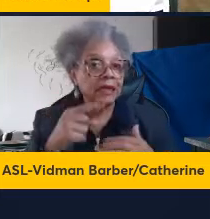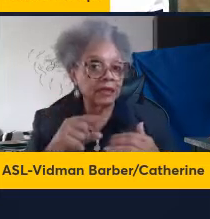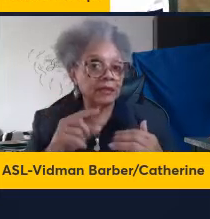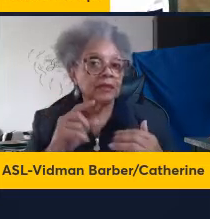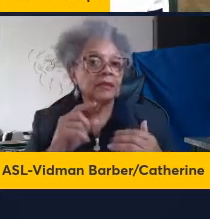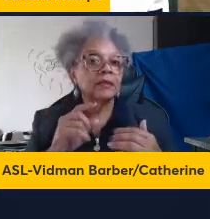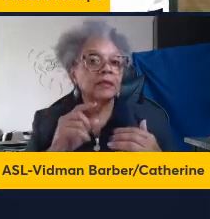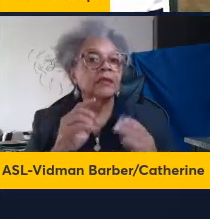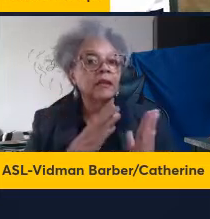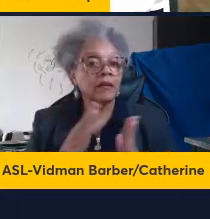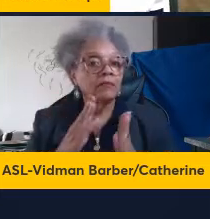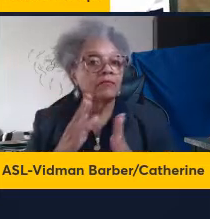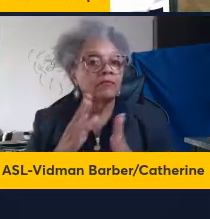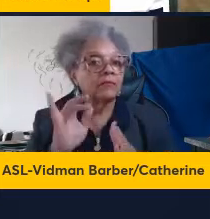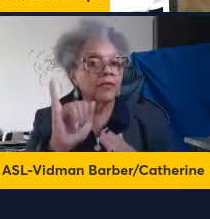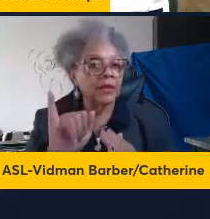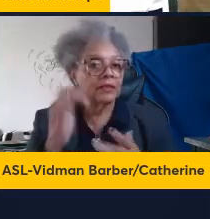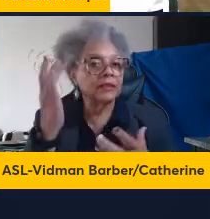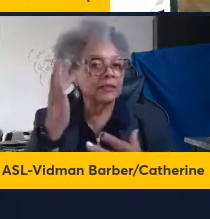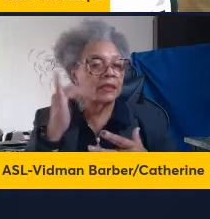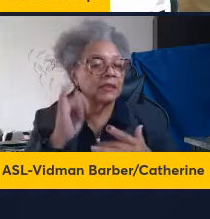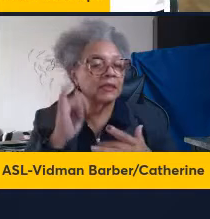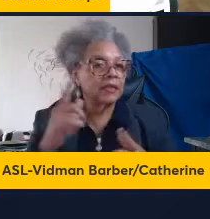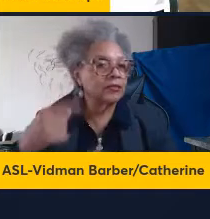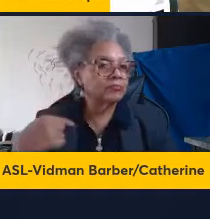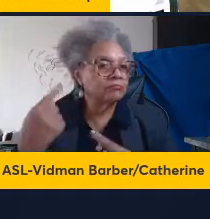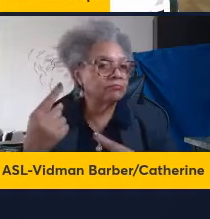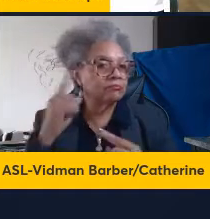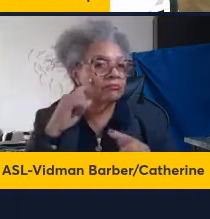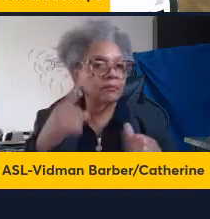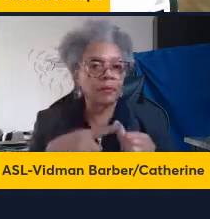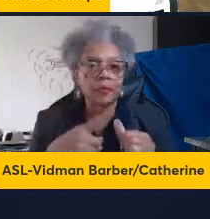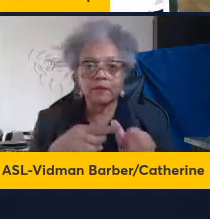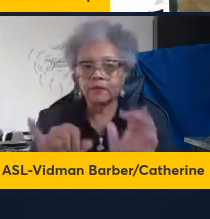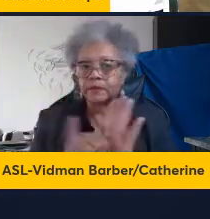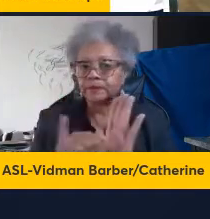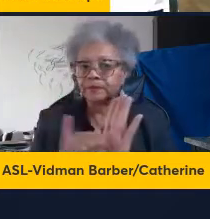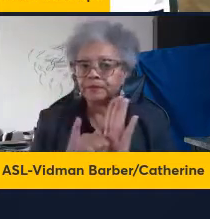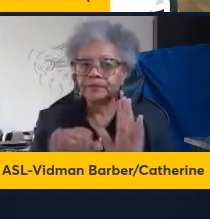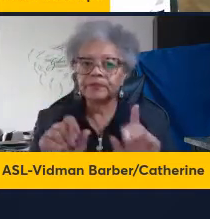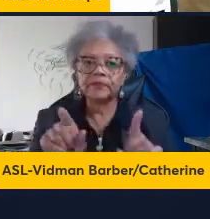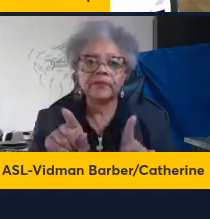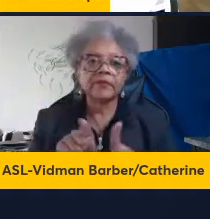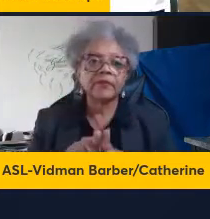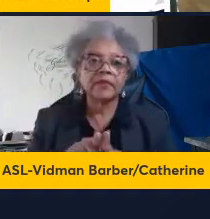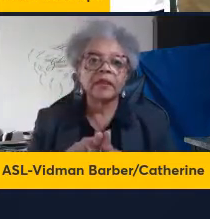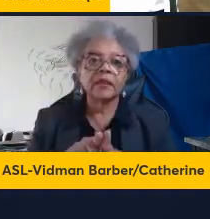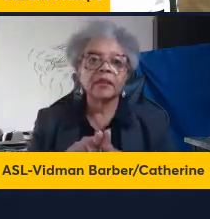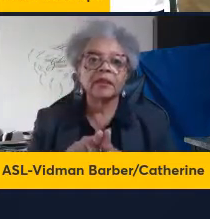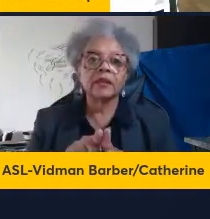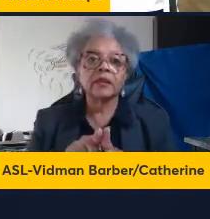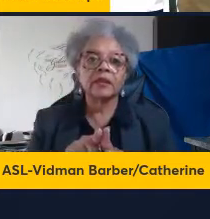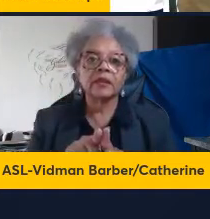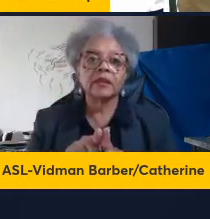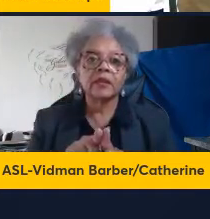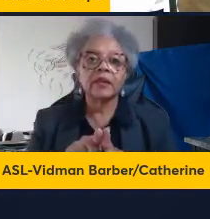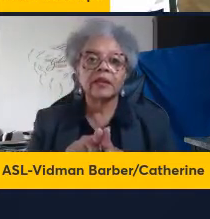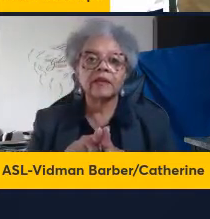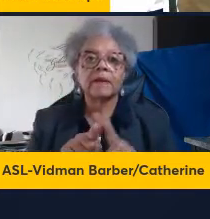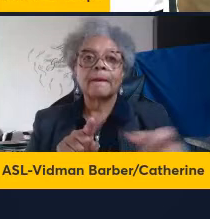chronic liver disease. It has been first identified as a profibrogenic factor.